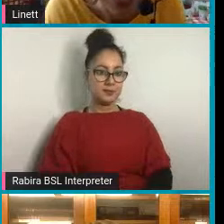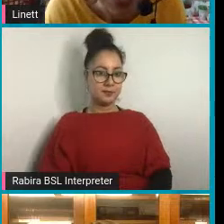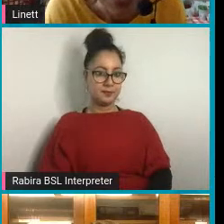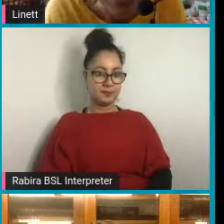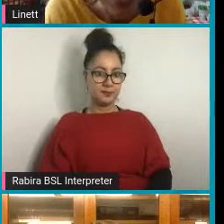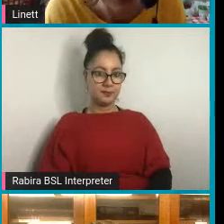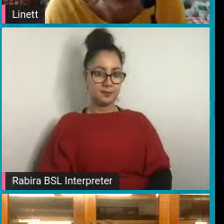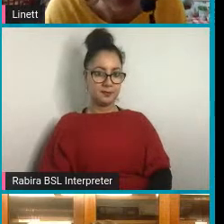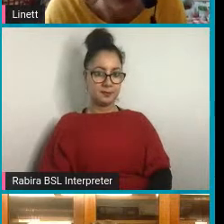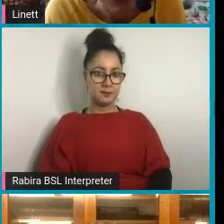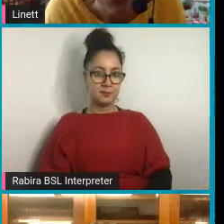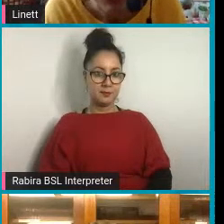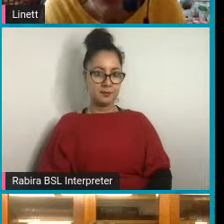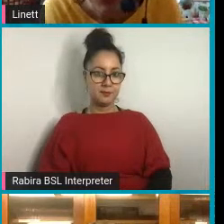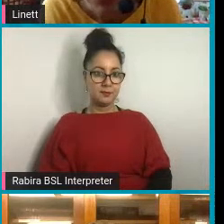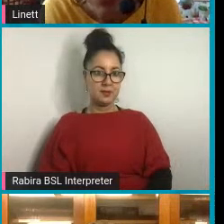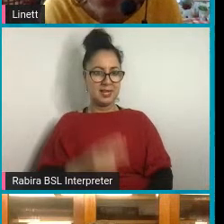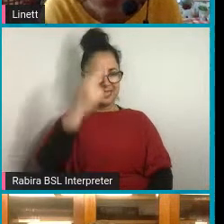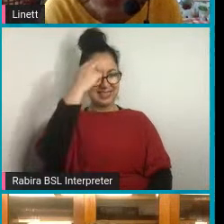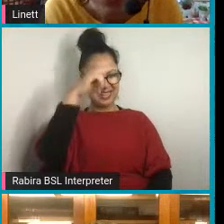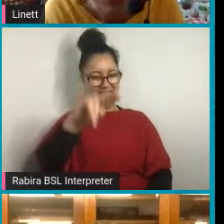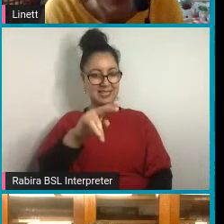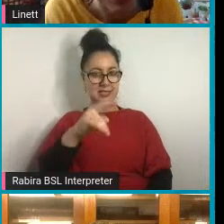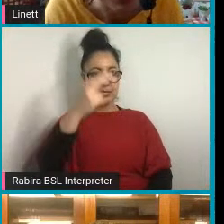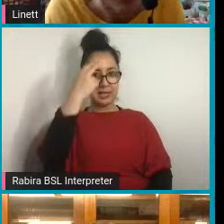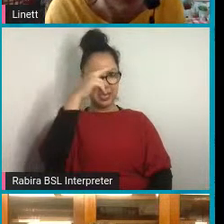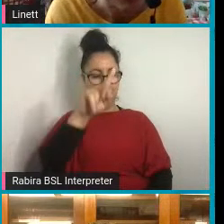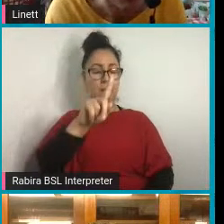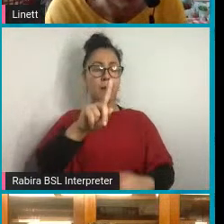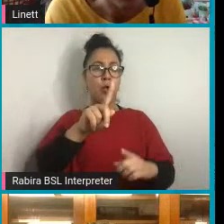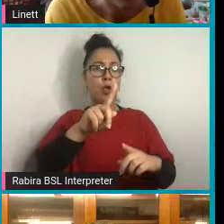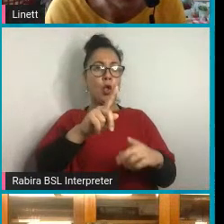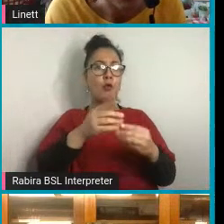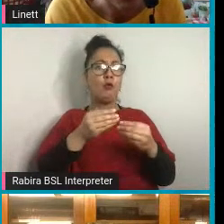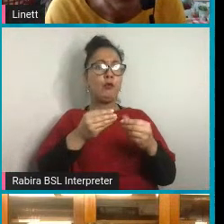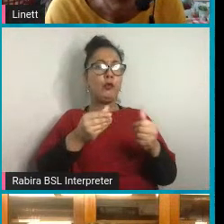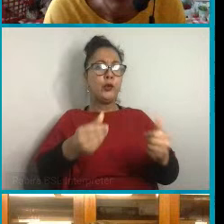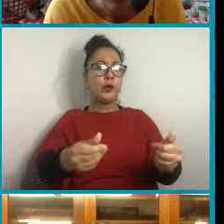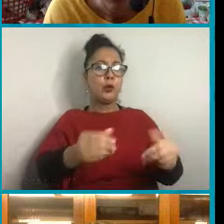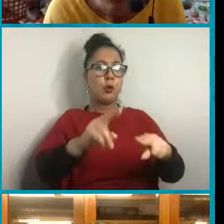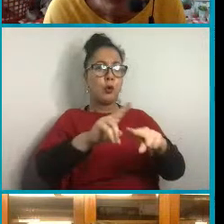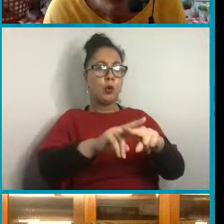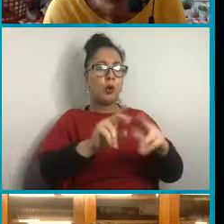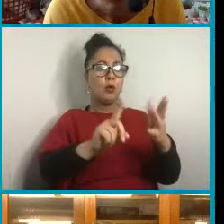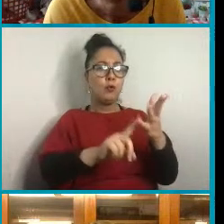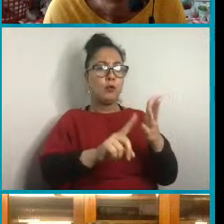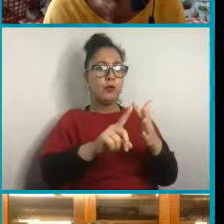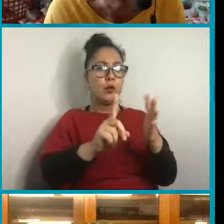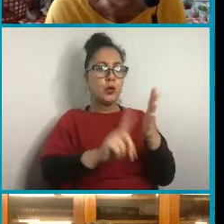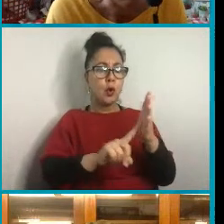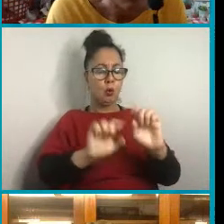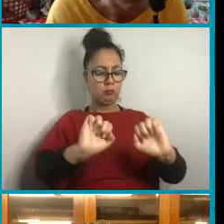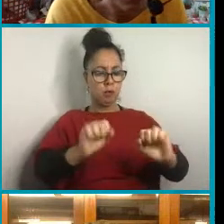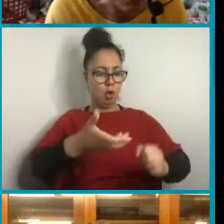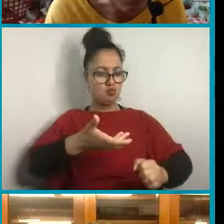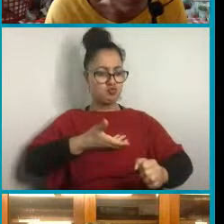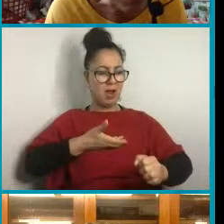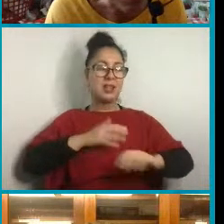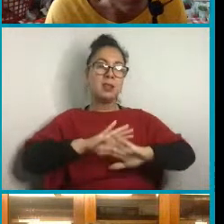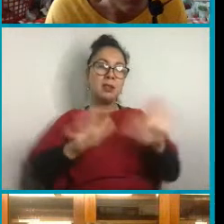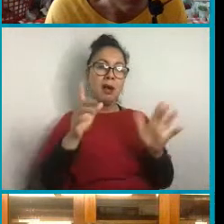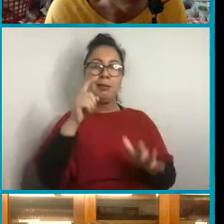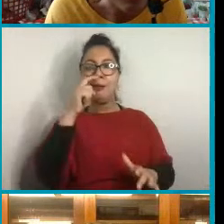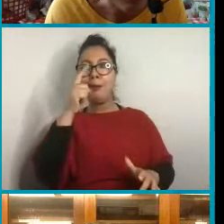The next one is called Fuel, A Right Not A Luxury. So this one is